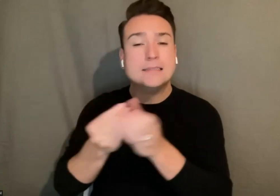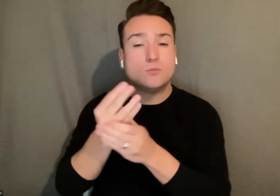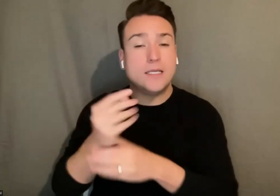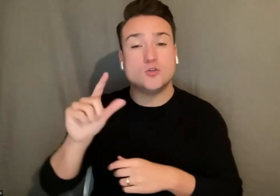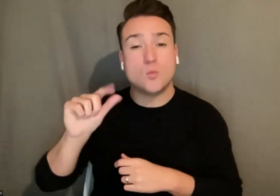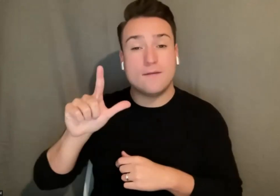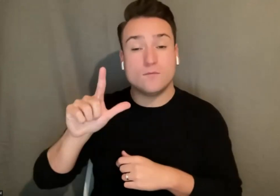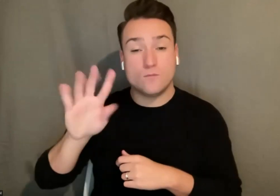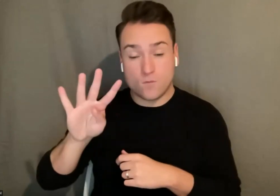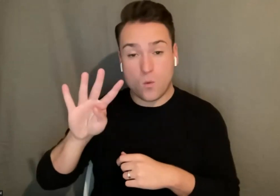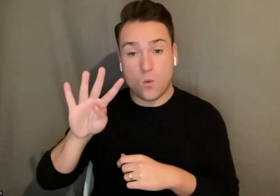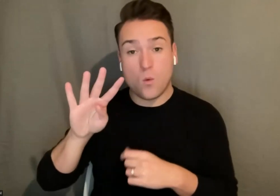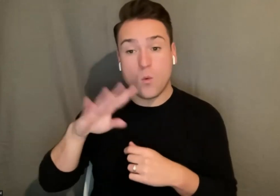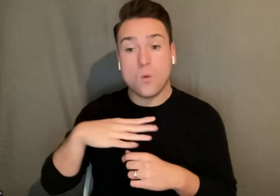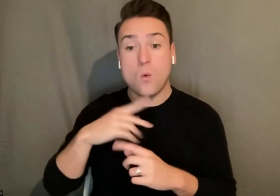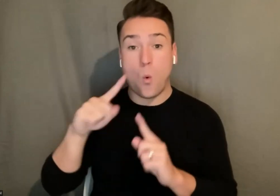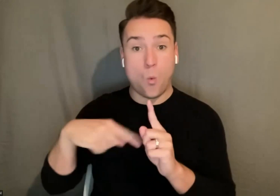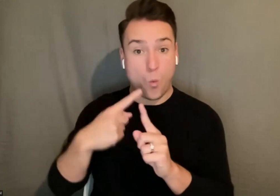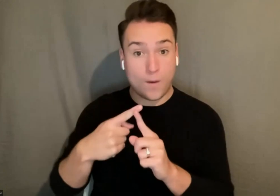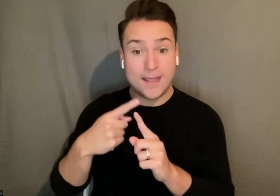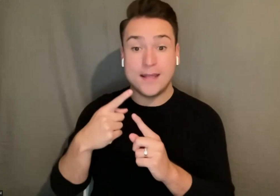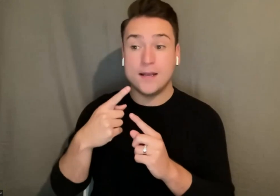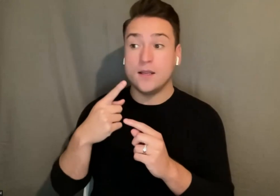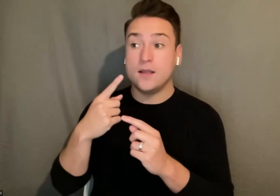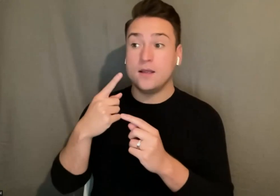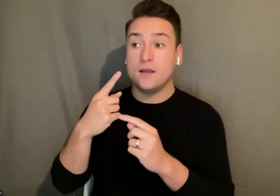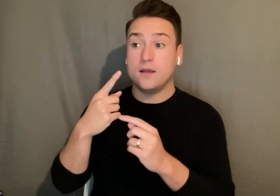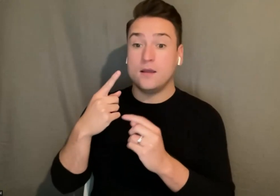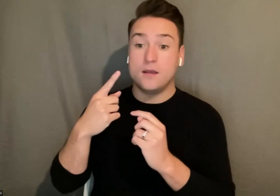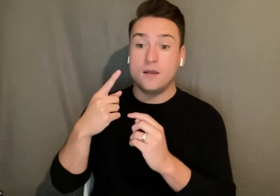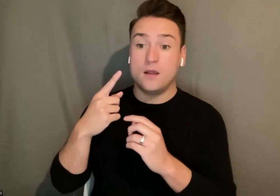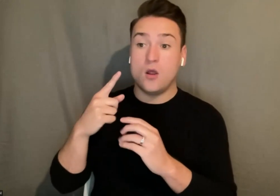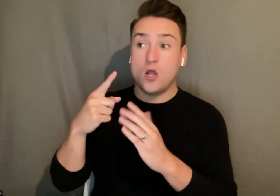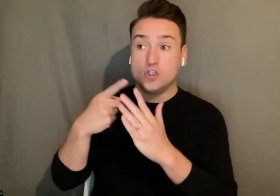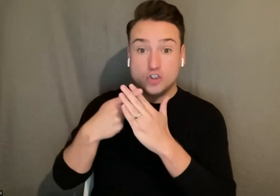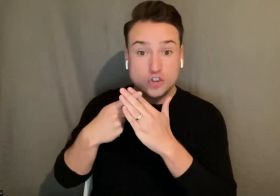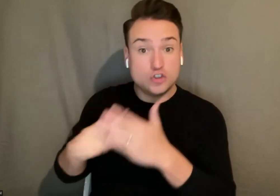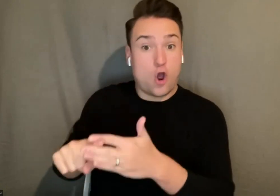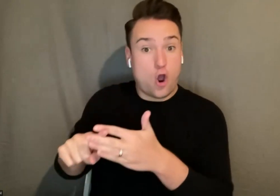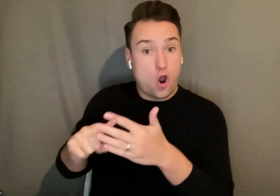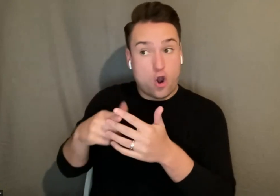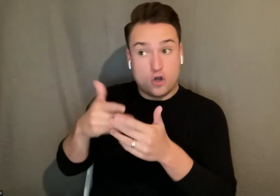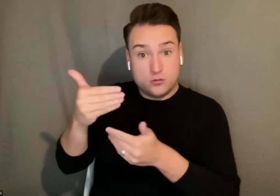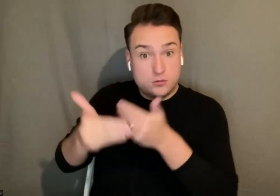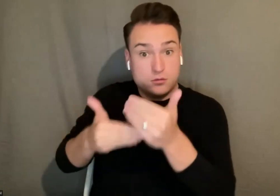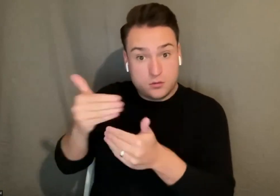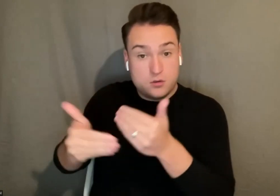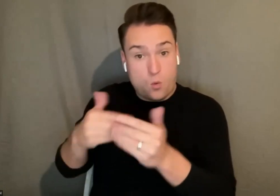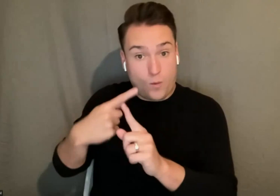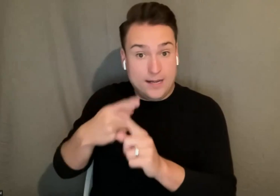of the grant when it can begin and the subsequent first public production is a little bit um